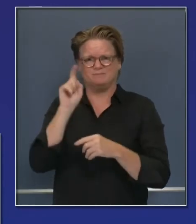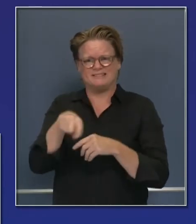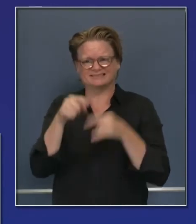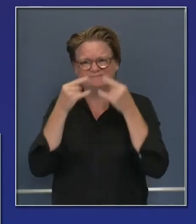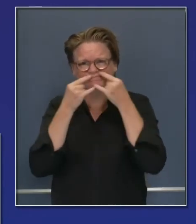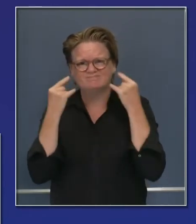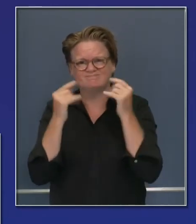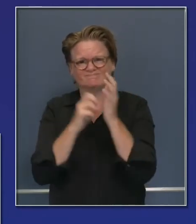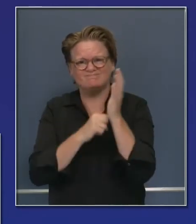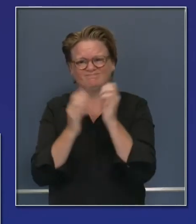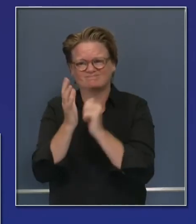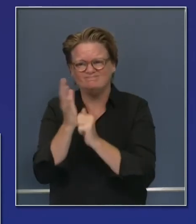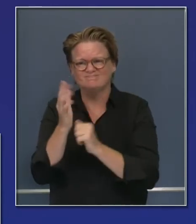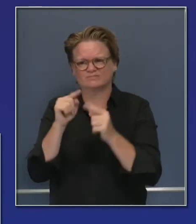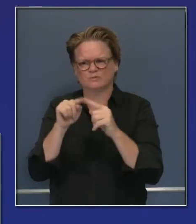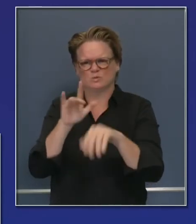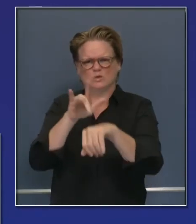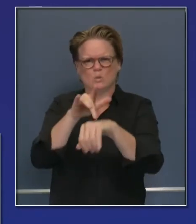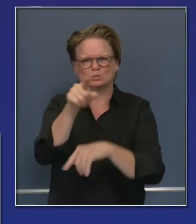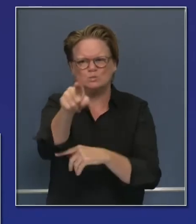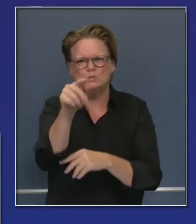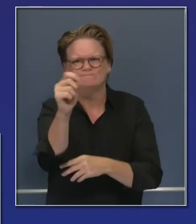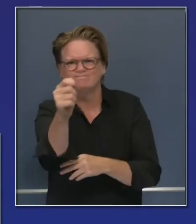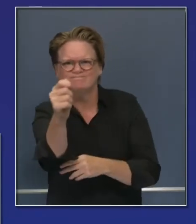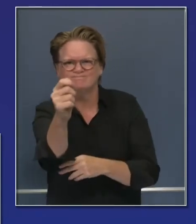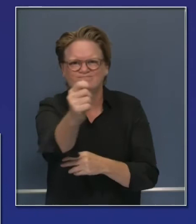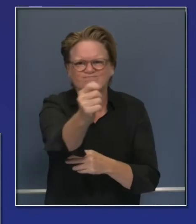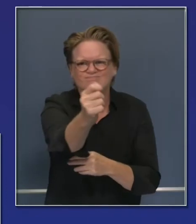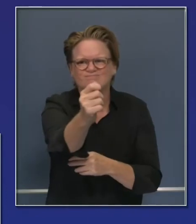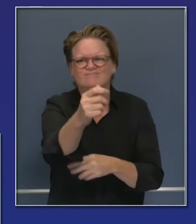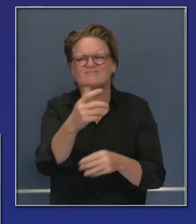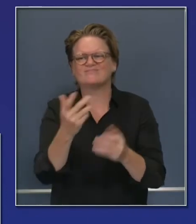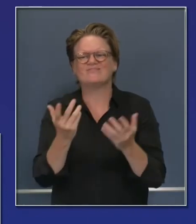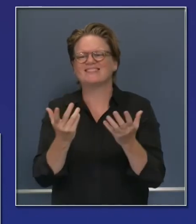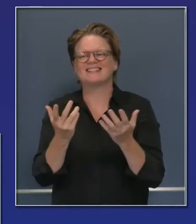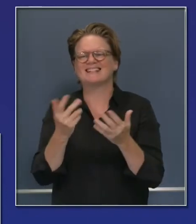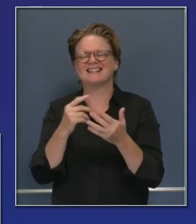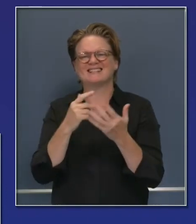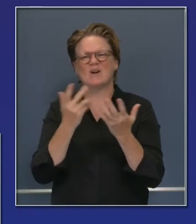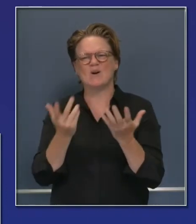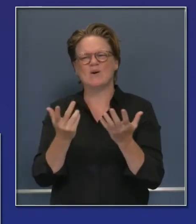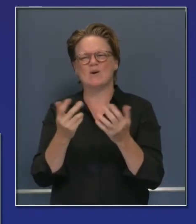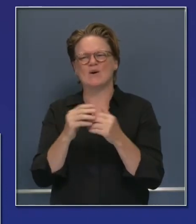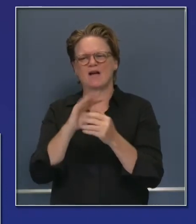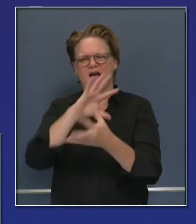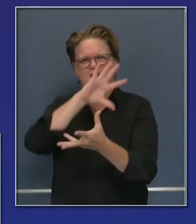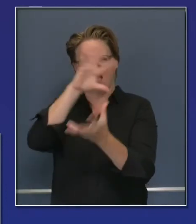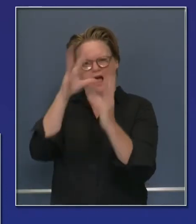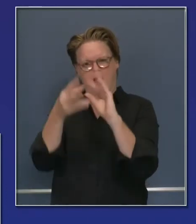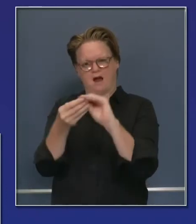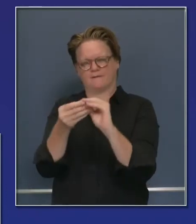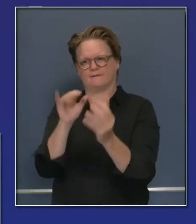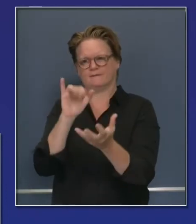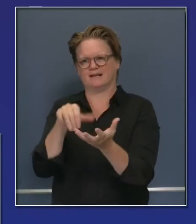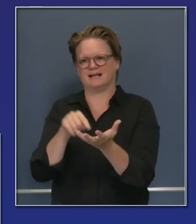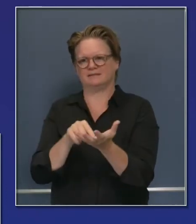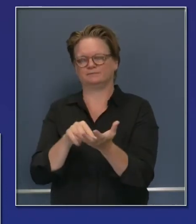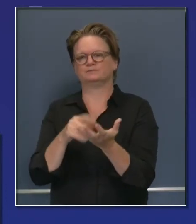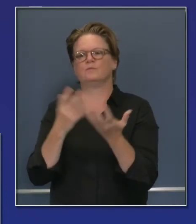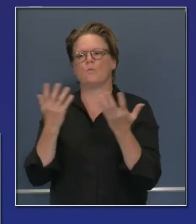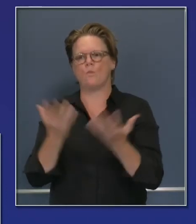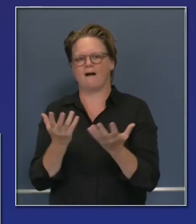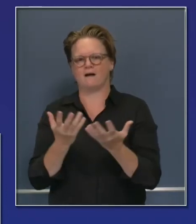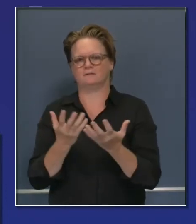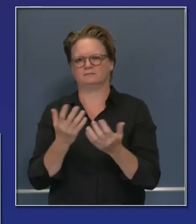test effectively. So all of that is what's included in this price. There are some other components, as the Governor described. There is the